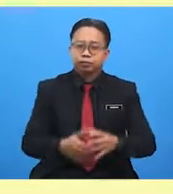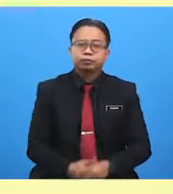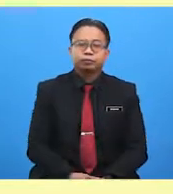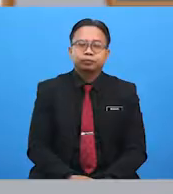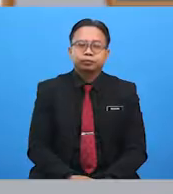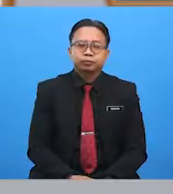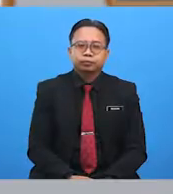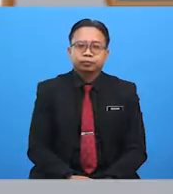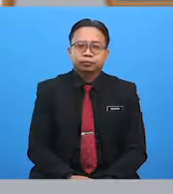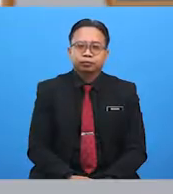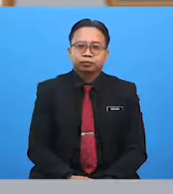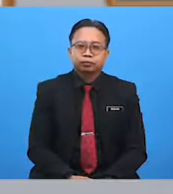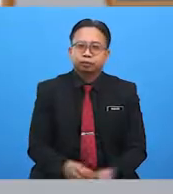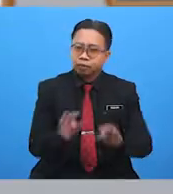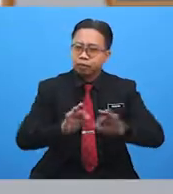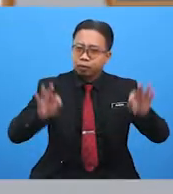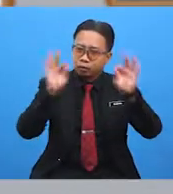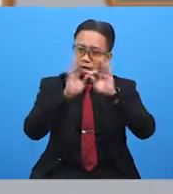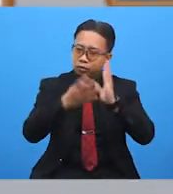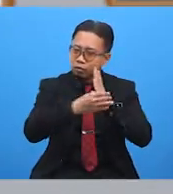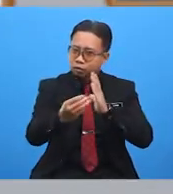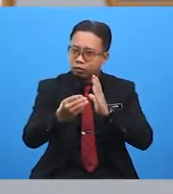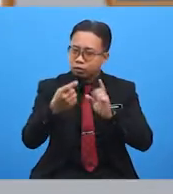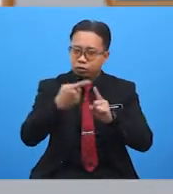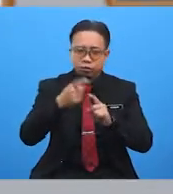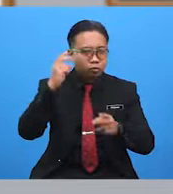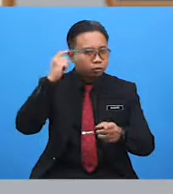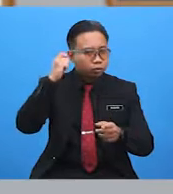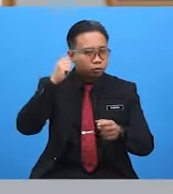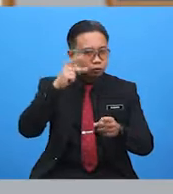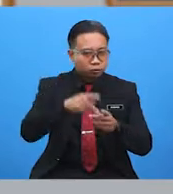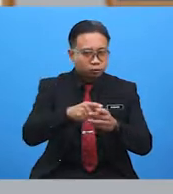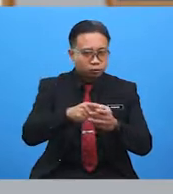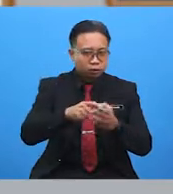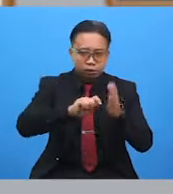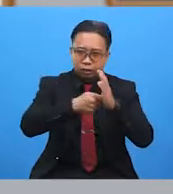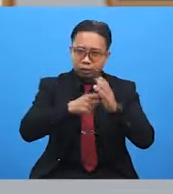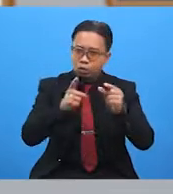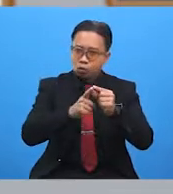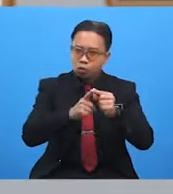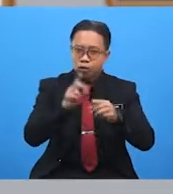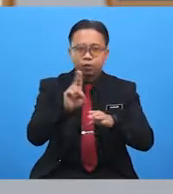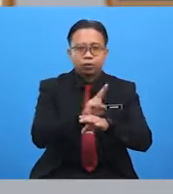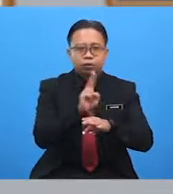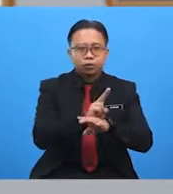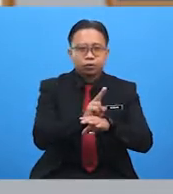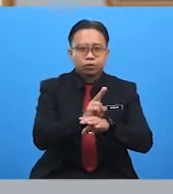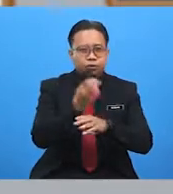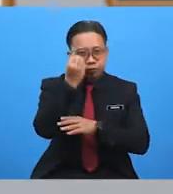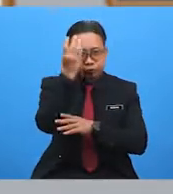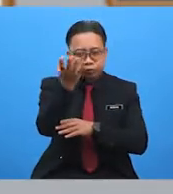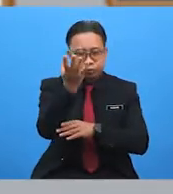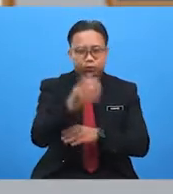It is an important skill to recognise keywords, to use extra information